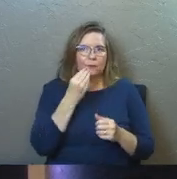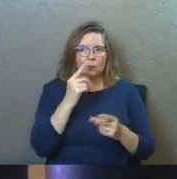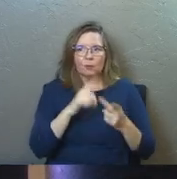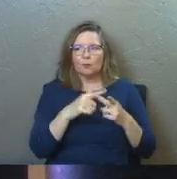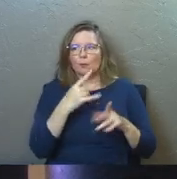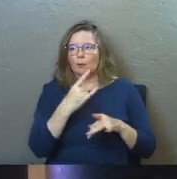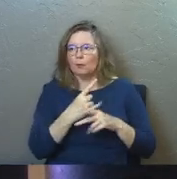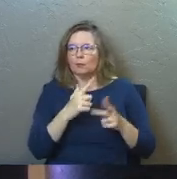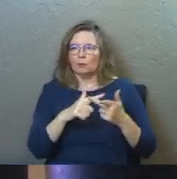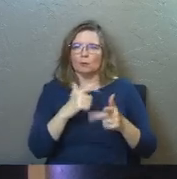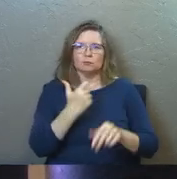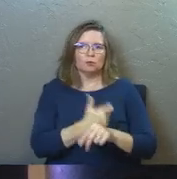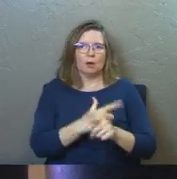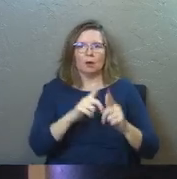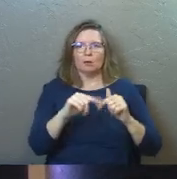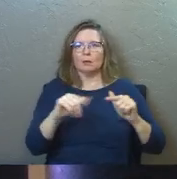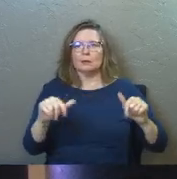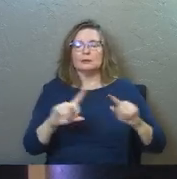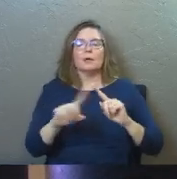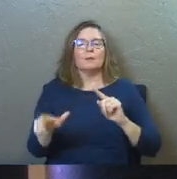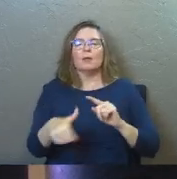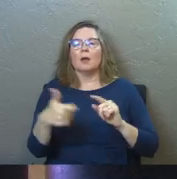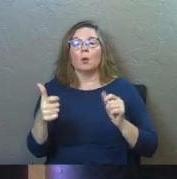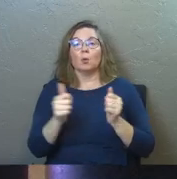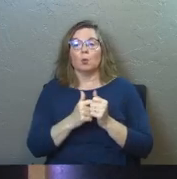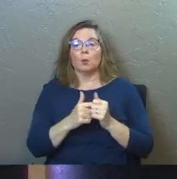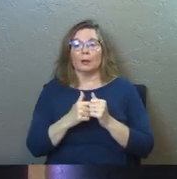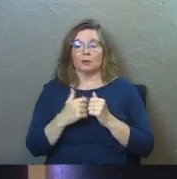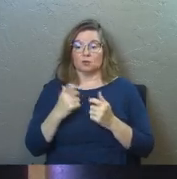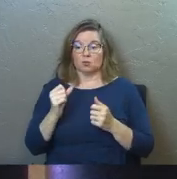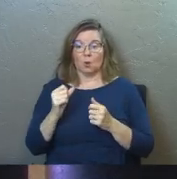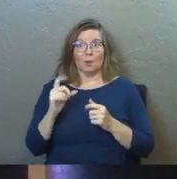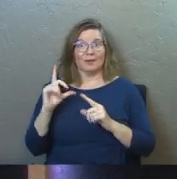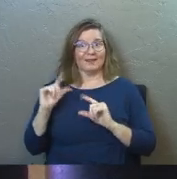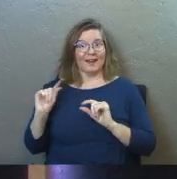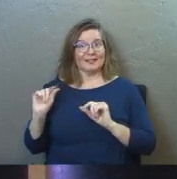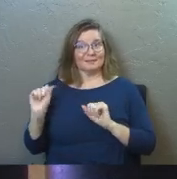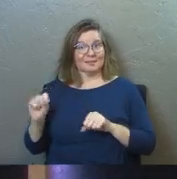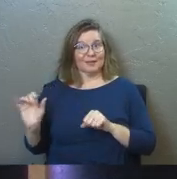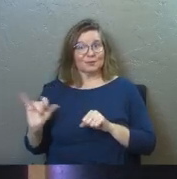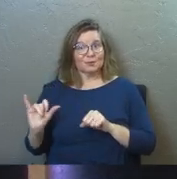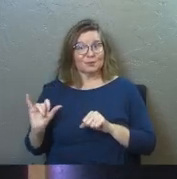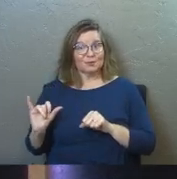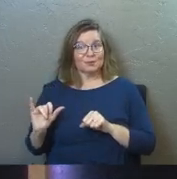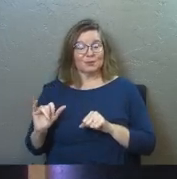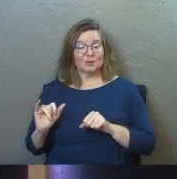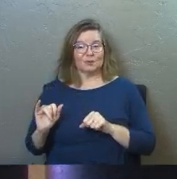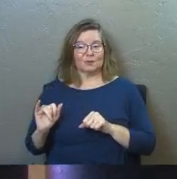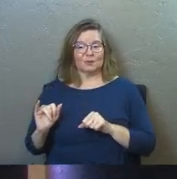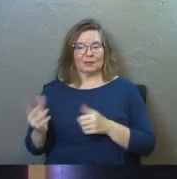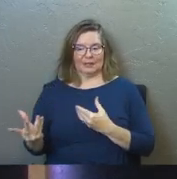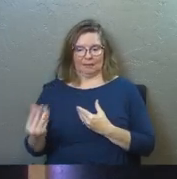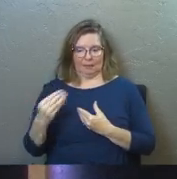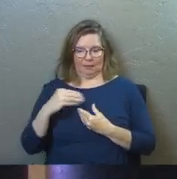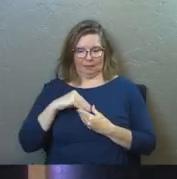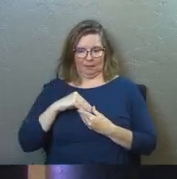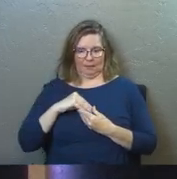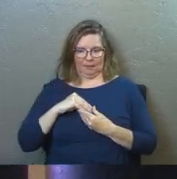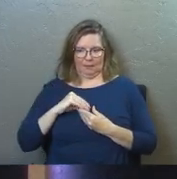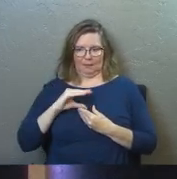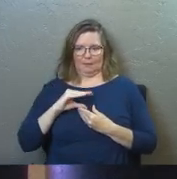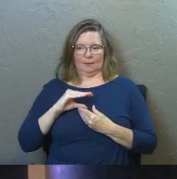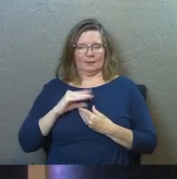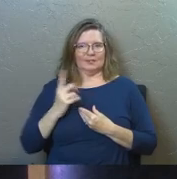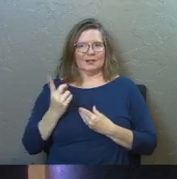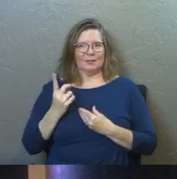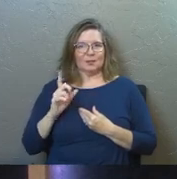and so you're medicating something with the gossip talk, it's, it's giving you something, you need